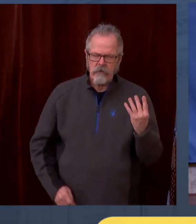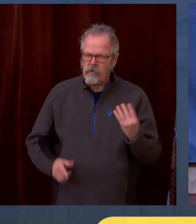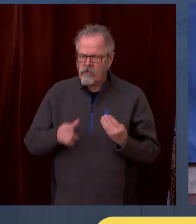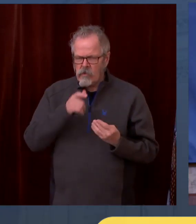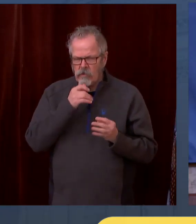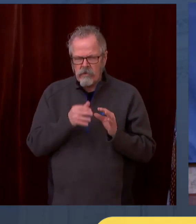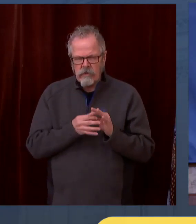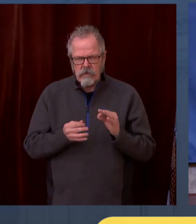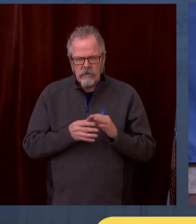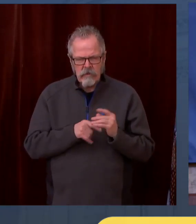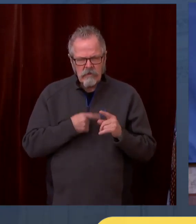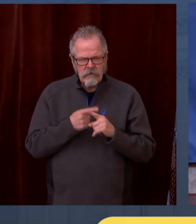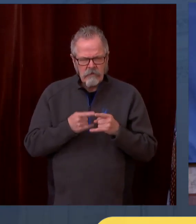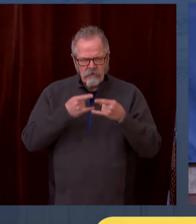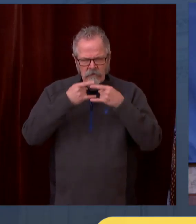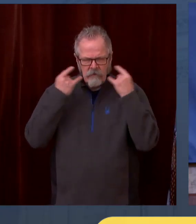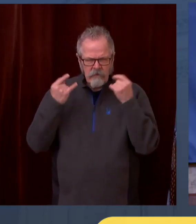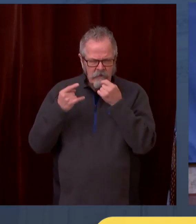What did you ask about masks?